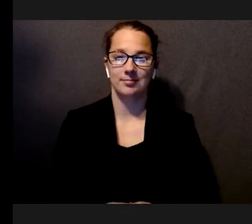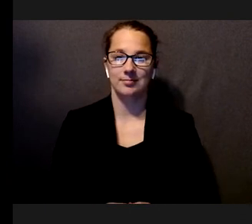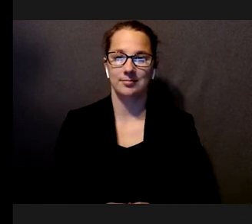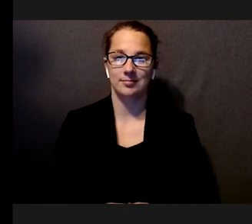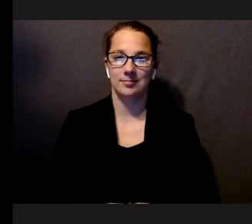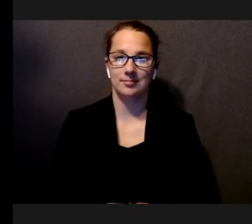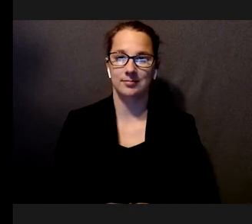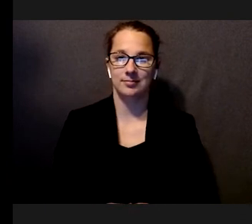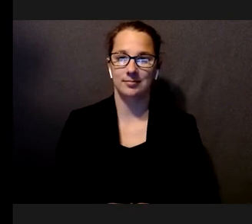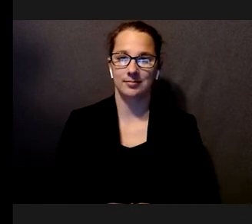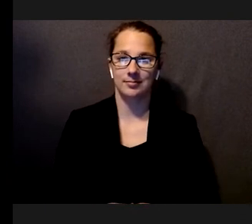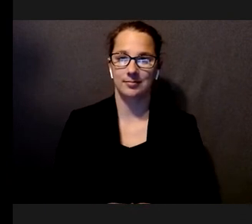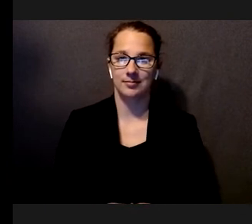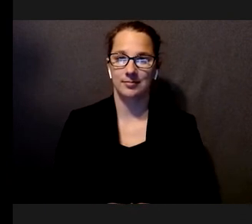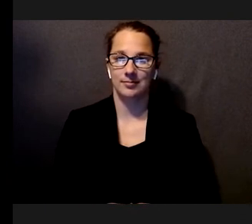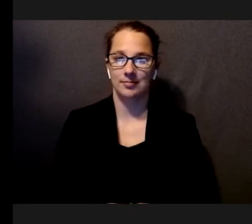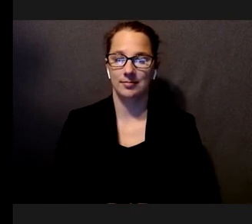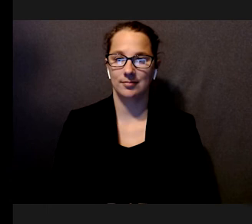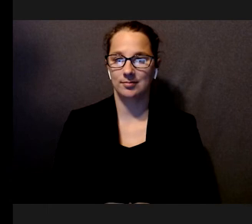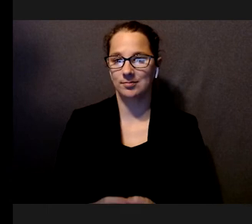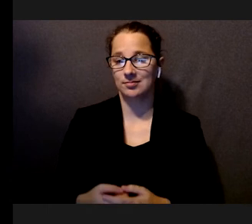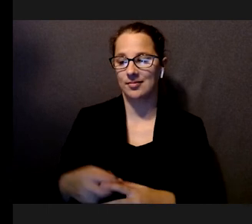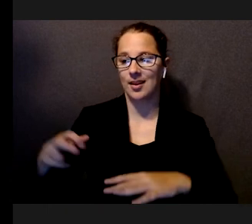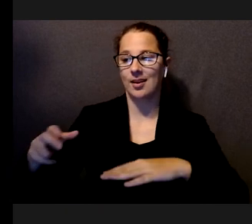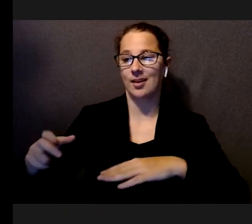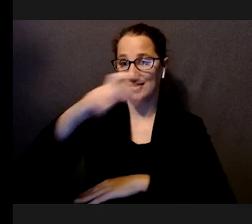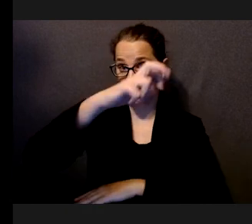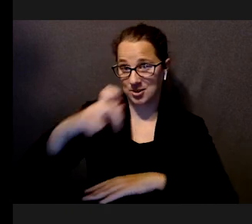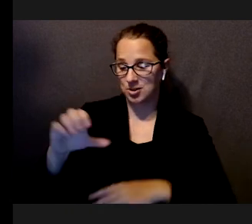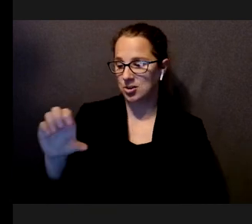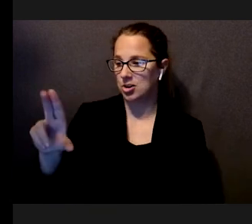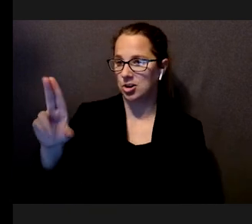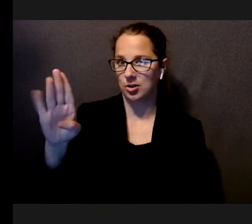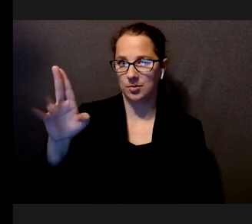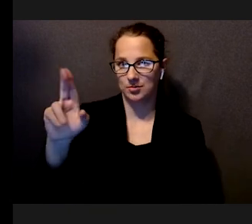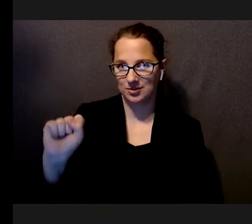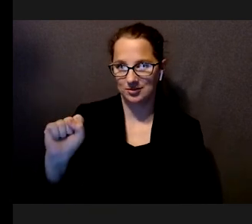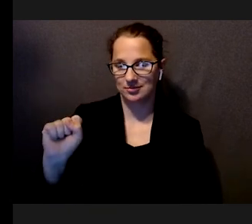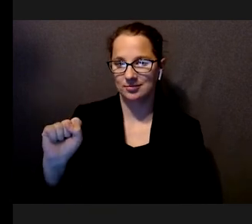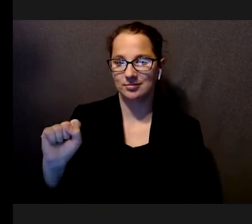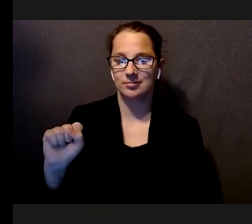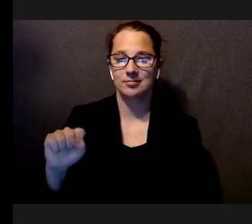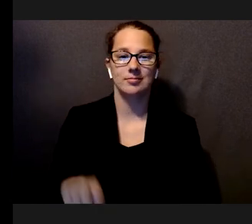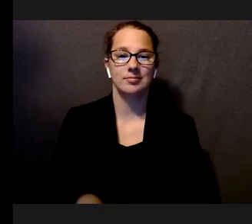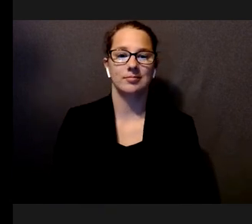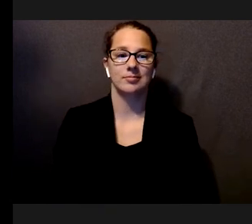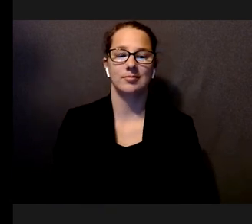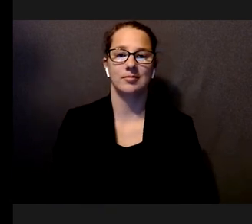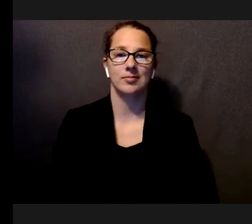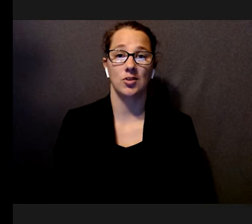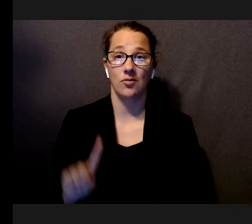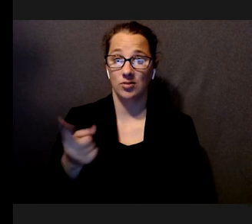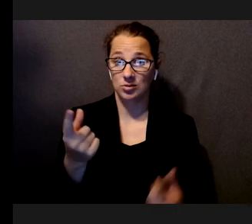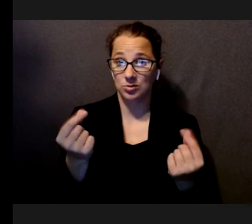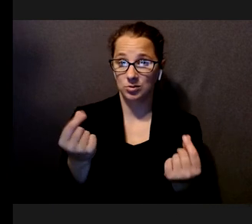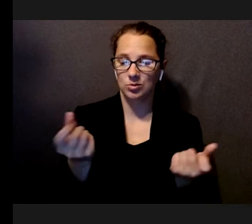elevation changes, such as stairs and curbs. So, once again, the first thing we did was try to understand